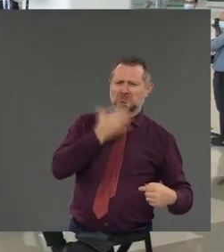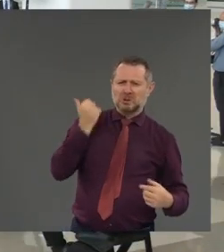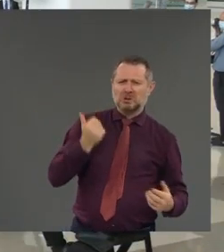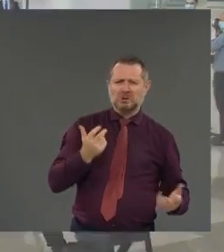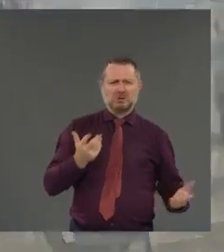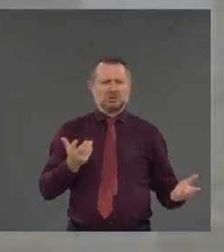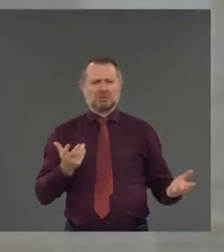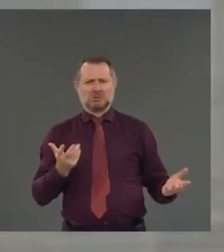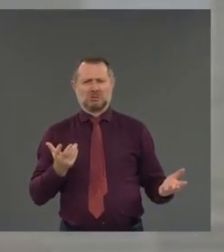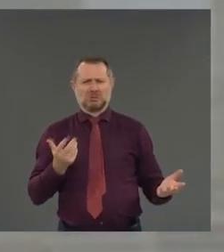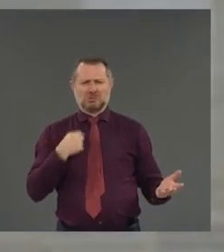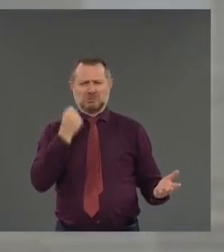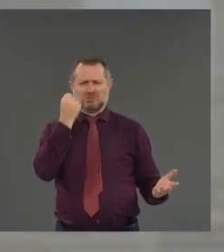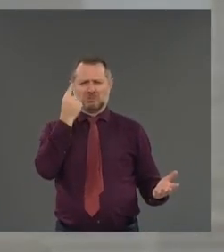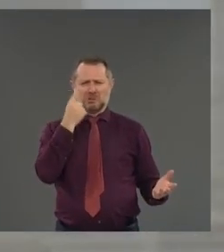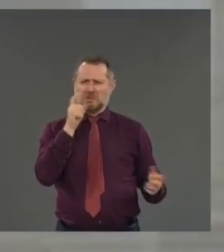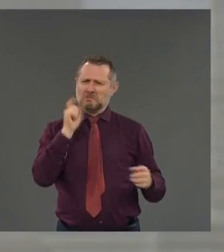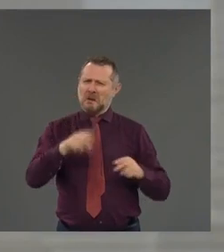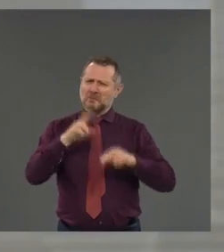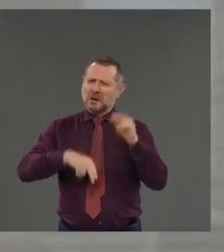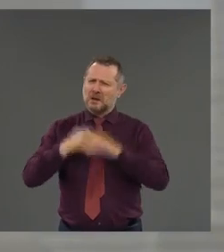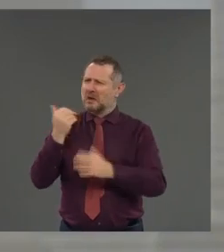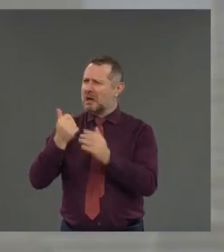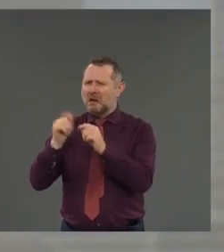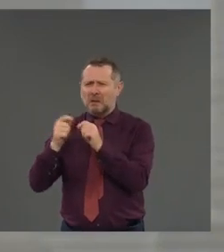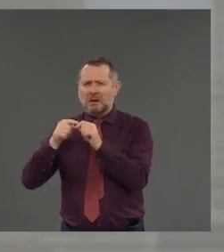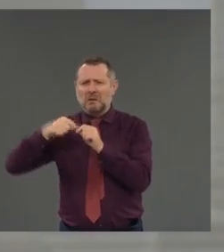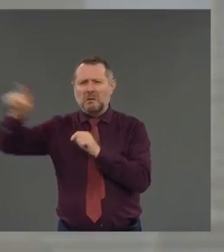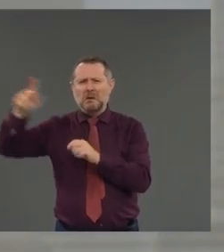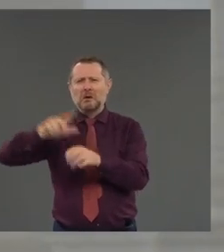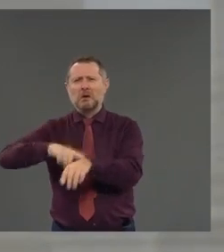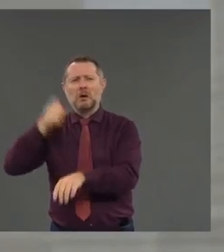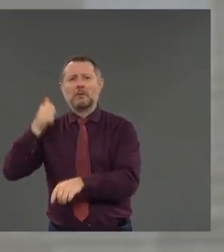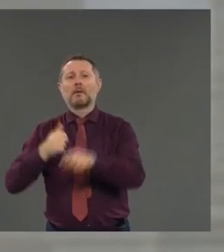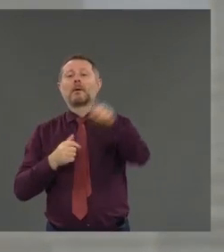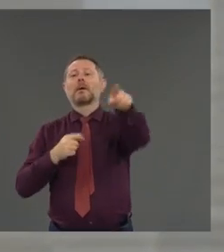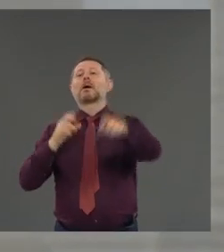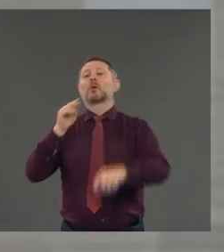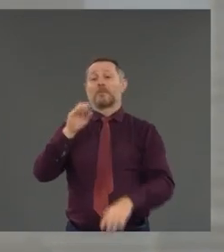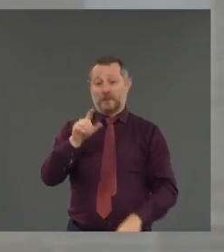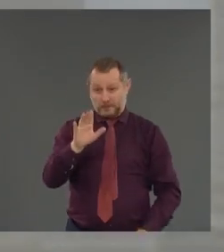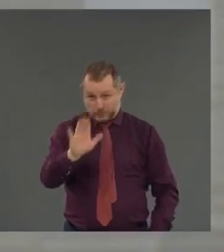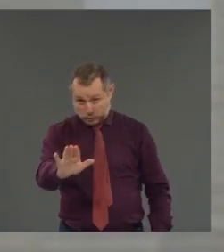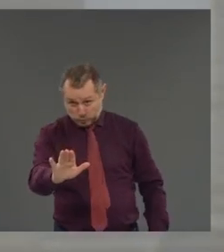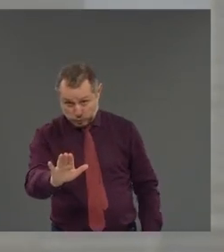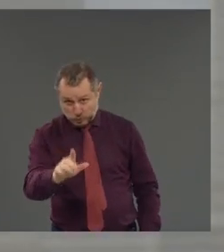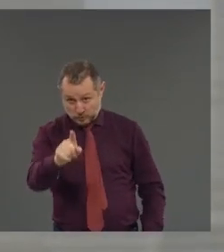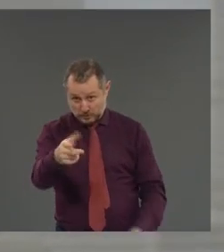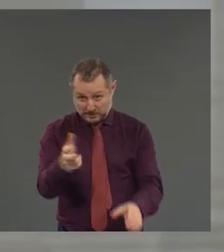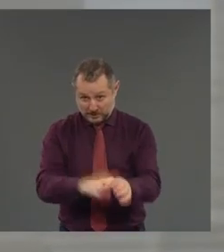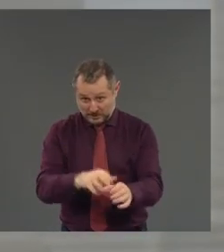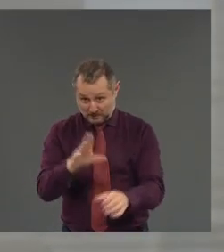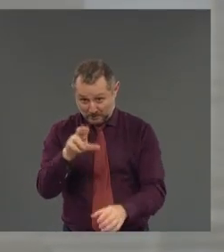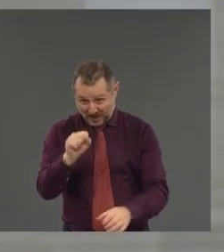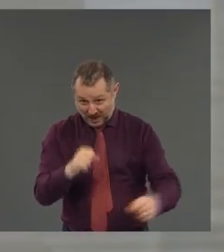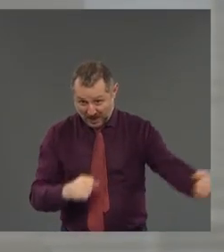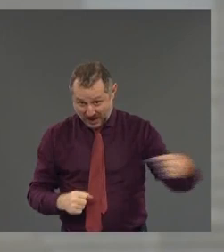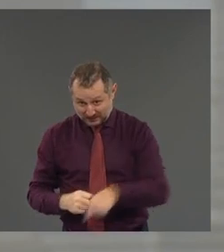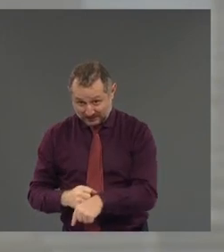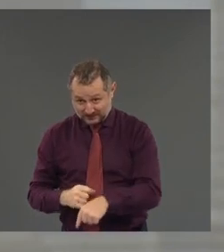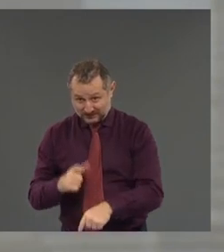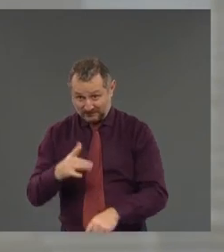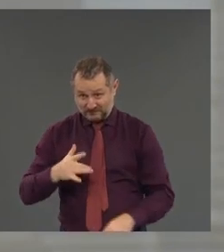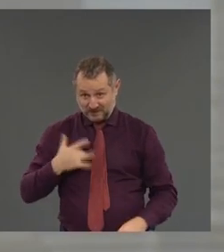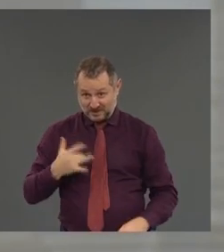ride here? Do you believe that the commute you had today on a bus with this level of traffic